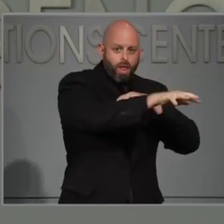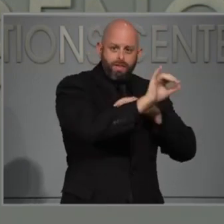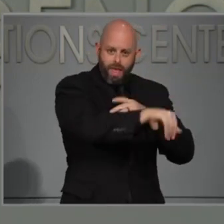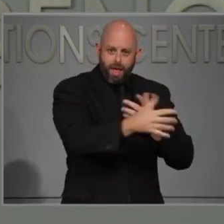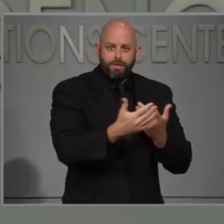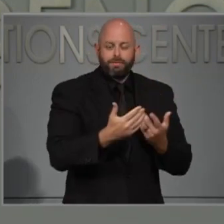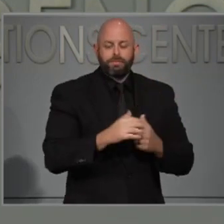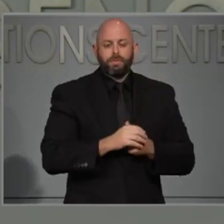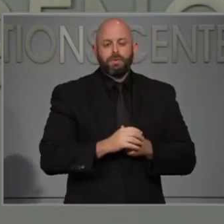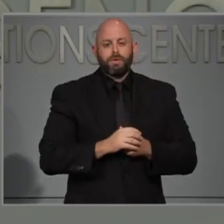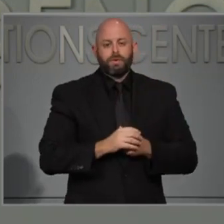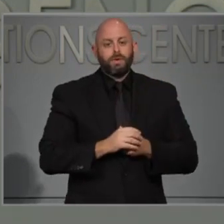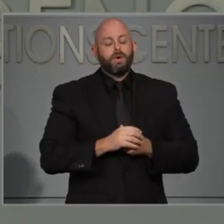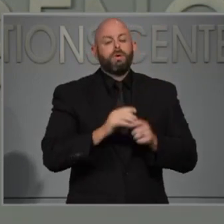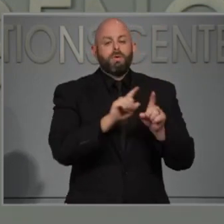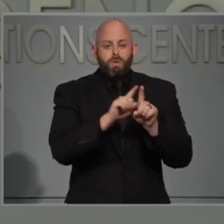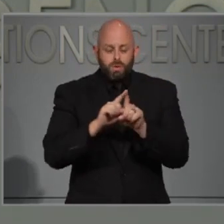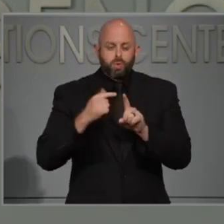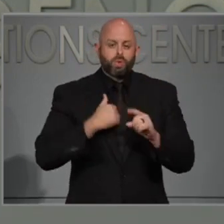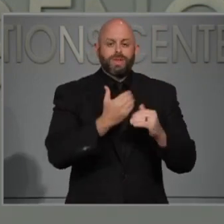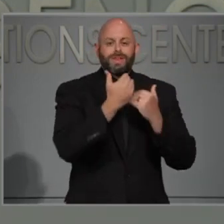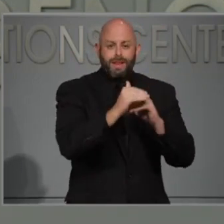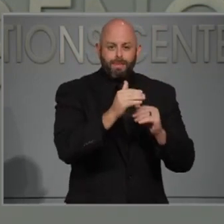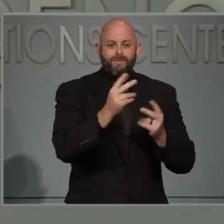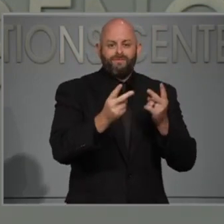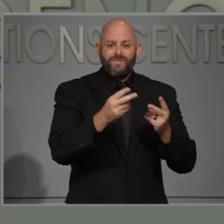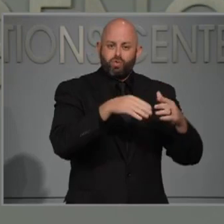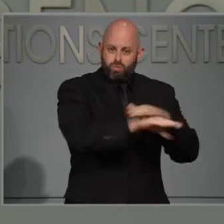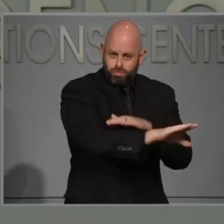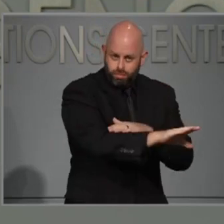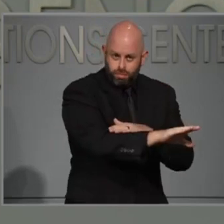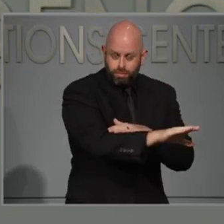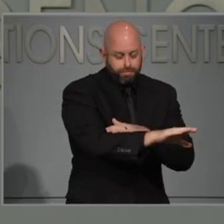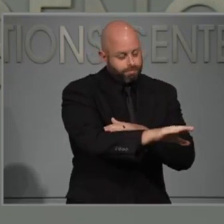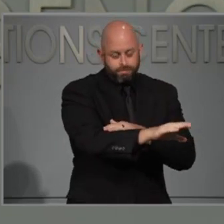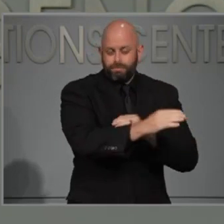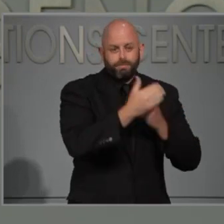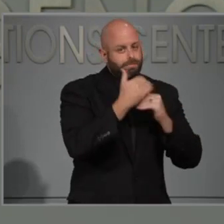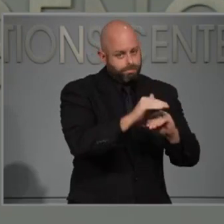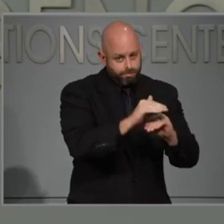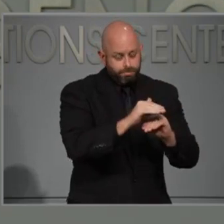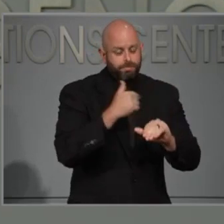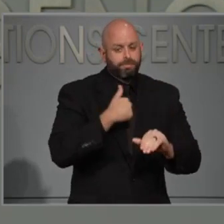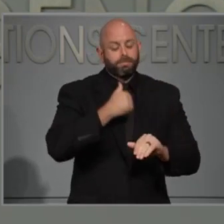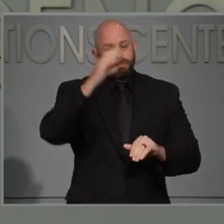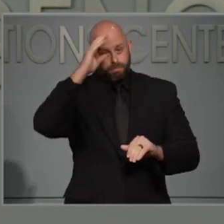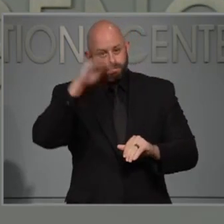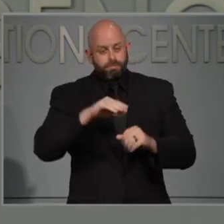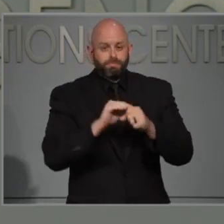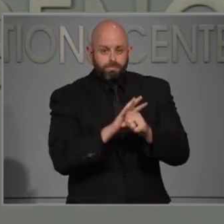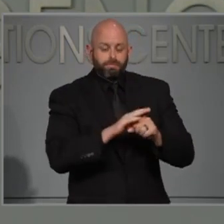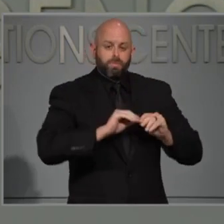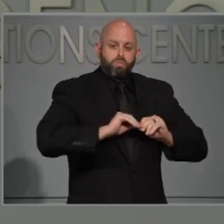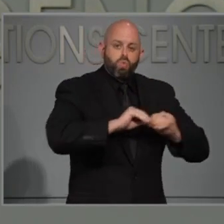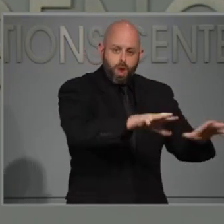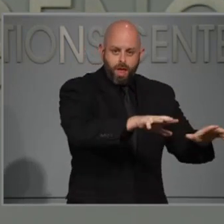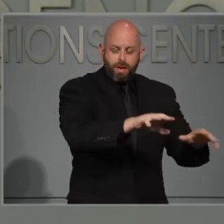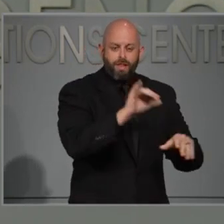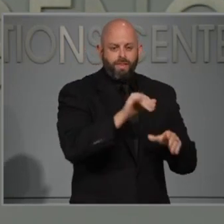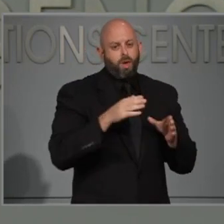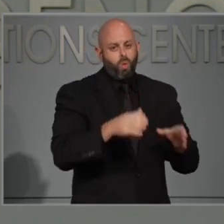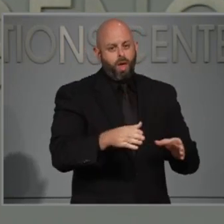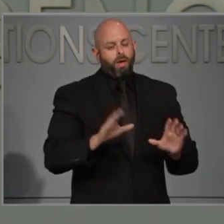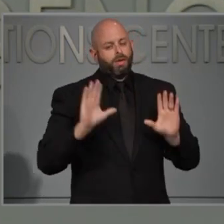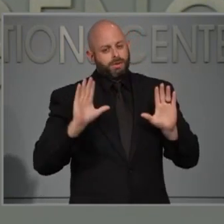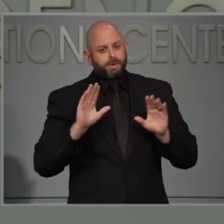unfortunately, restrict visitors? Because we know that's where more virus comes into those settings. But testing is a huge, huge